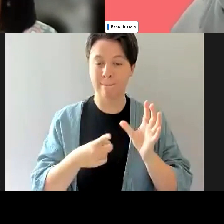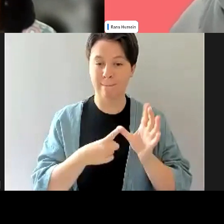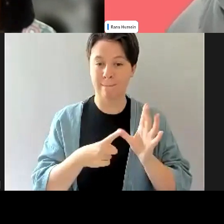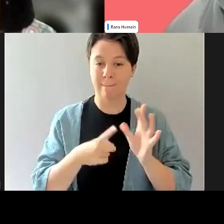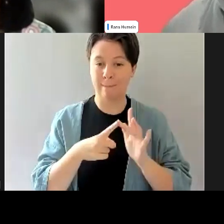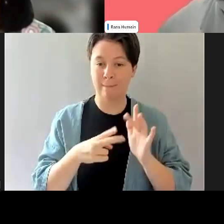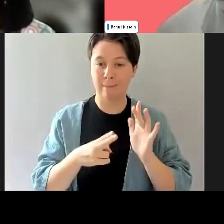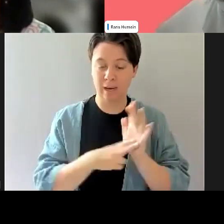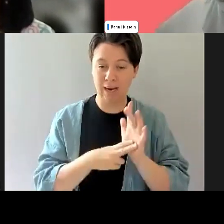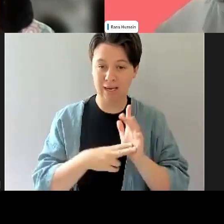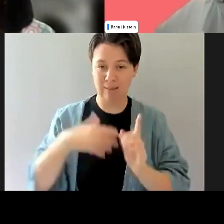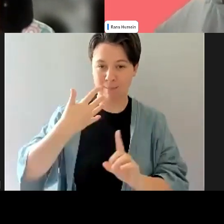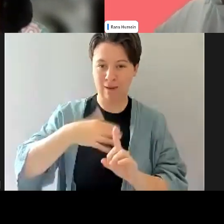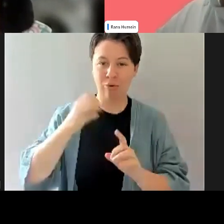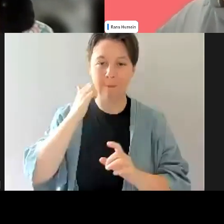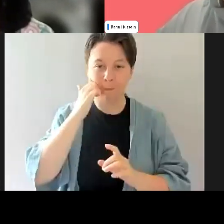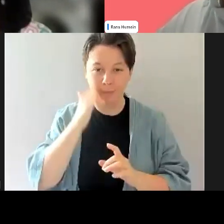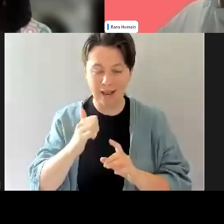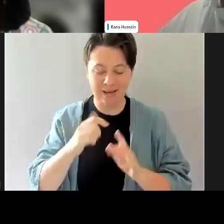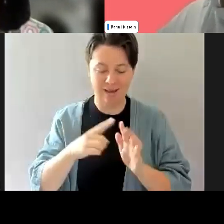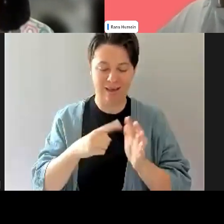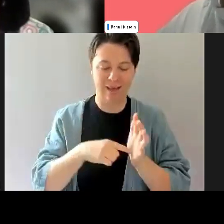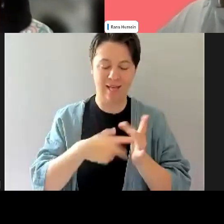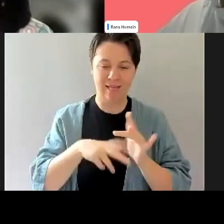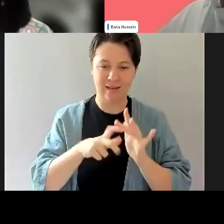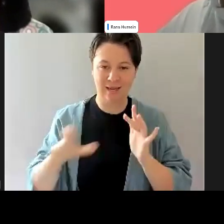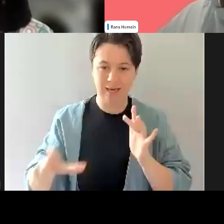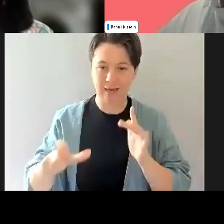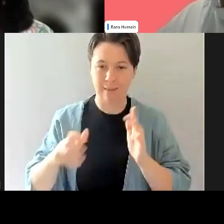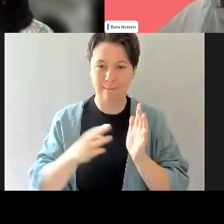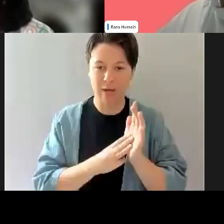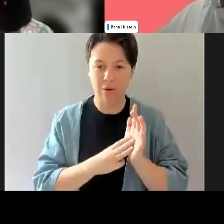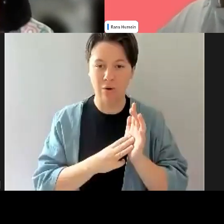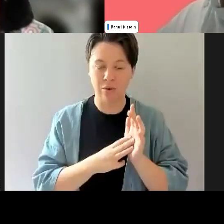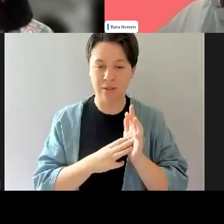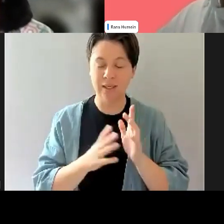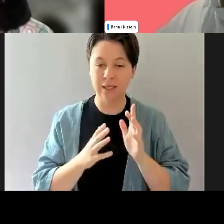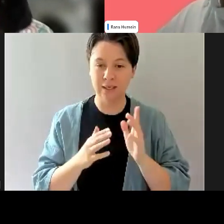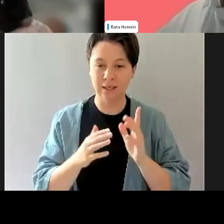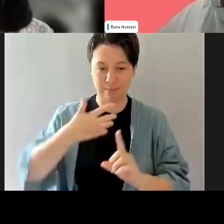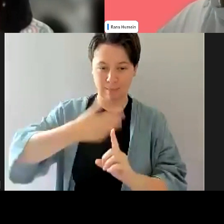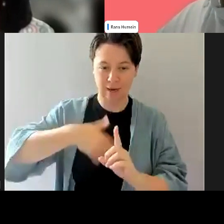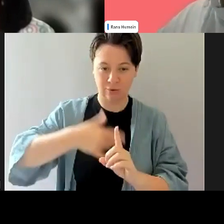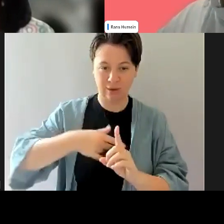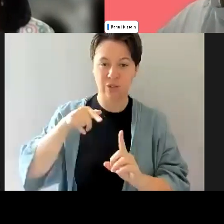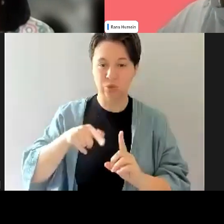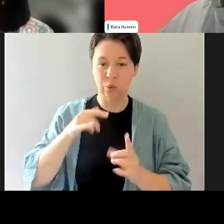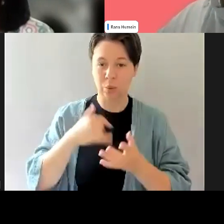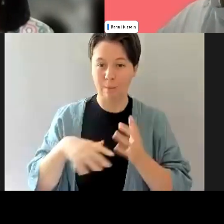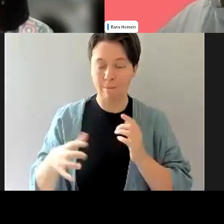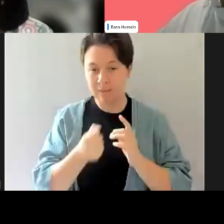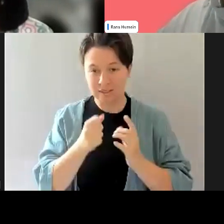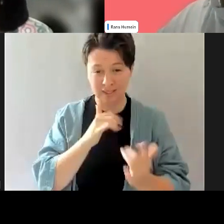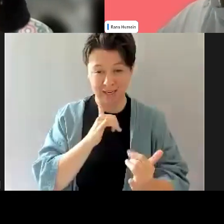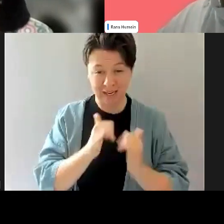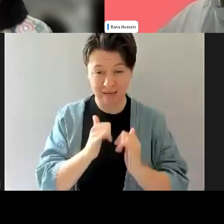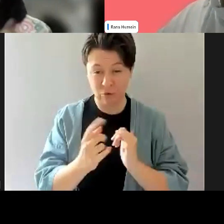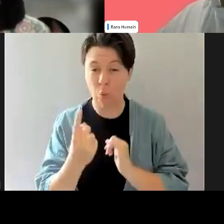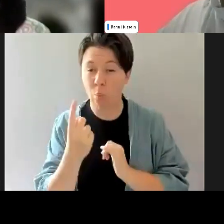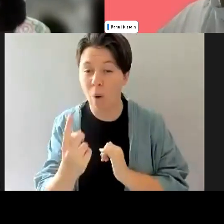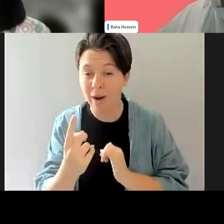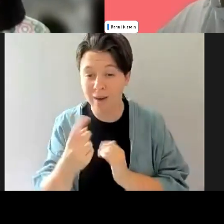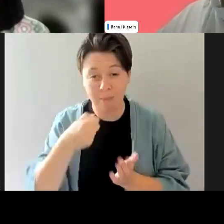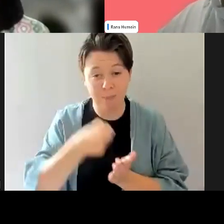background. So at least it, and there's no obligation for you to employ them, but at least you interview one. So it opens up a wider pool of people.